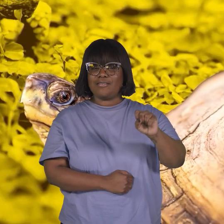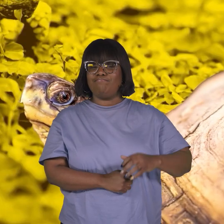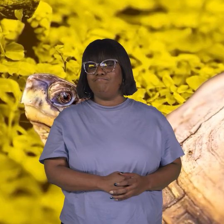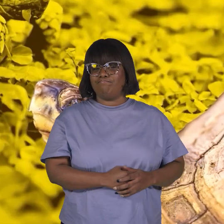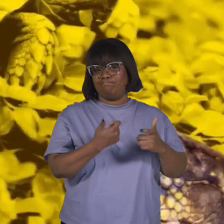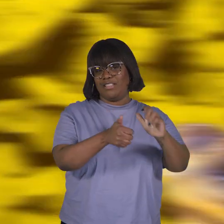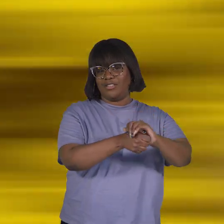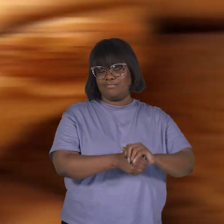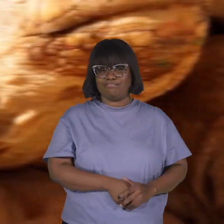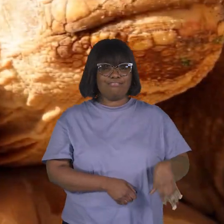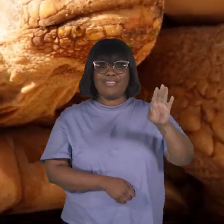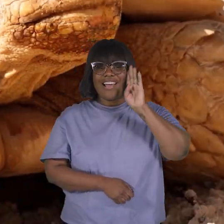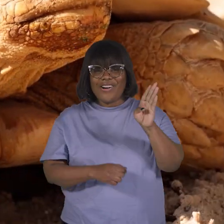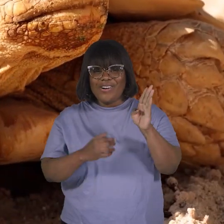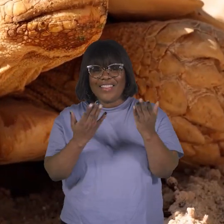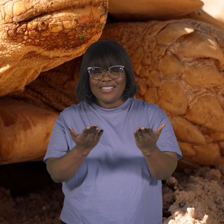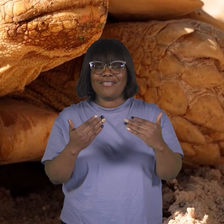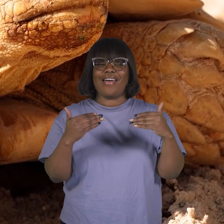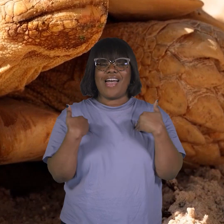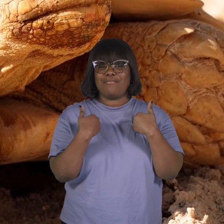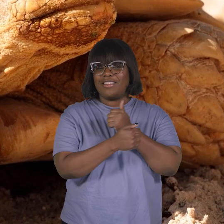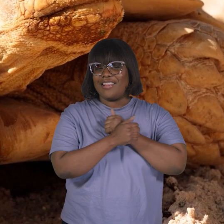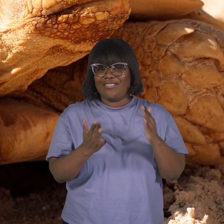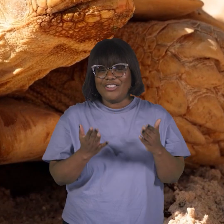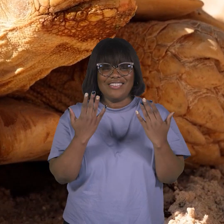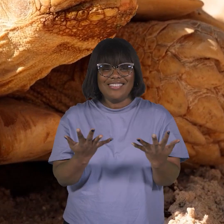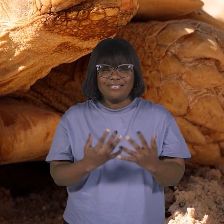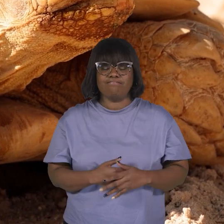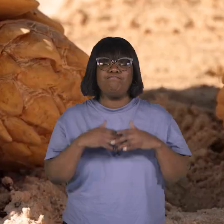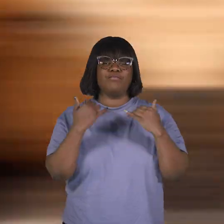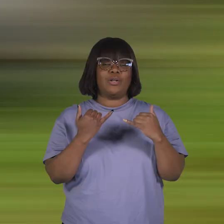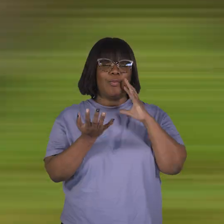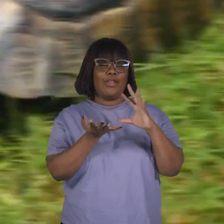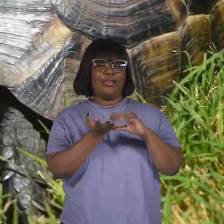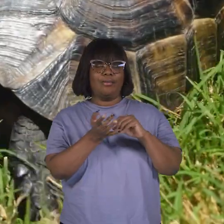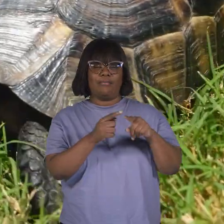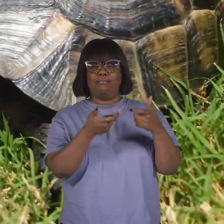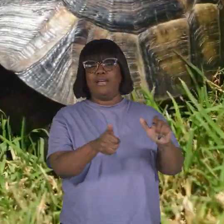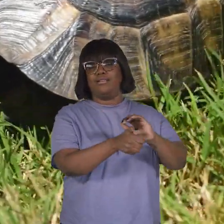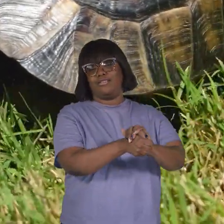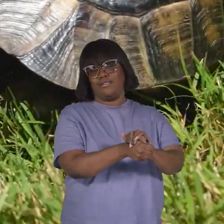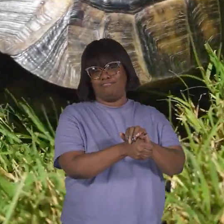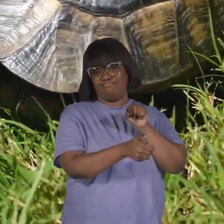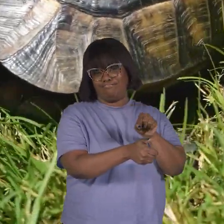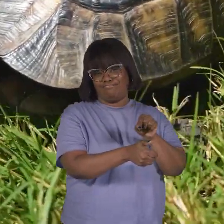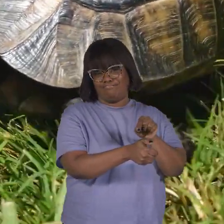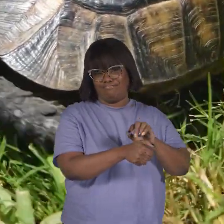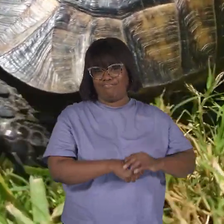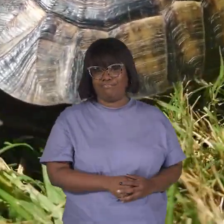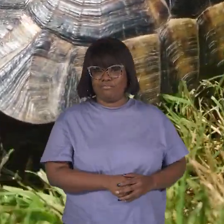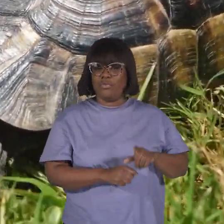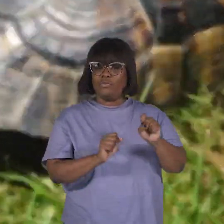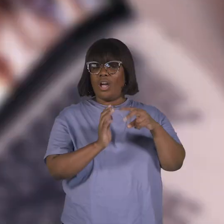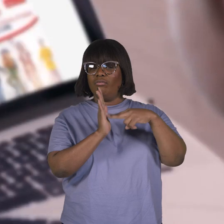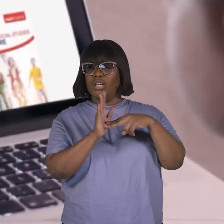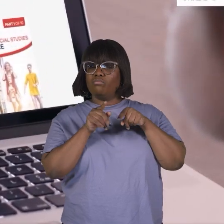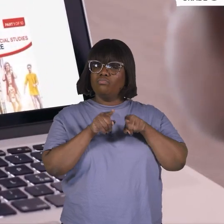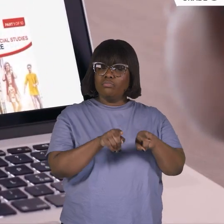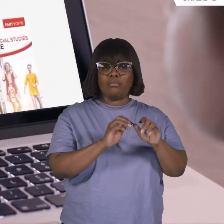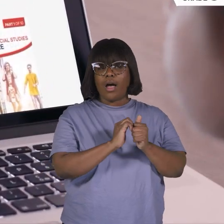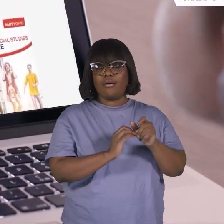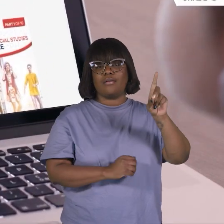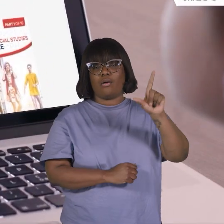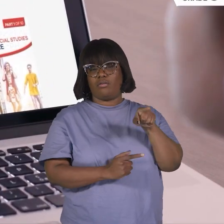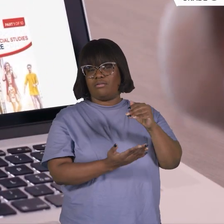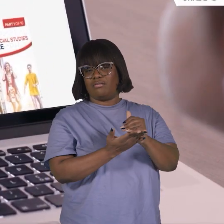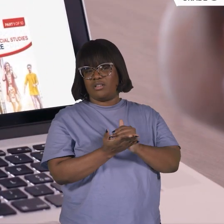Tortoises. Well, hello there, animal lovers. We are going to learn about tortoises today. You